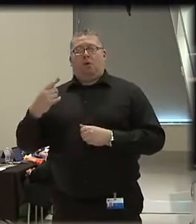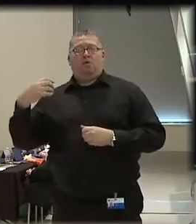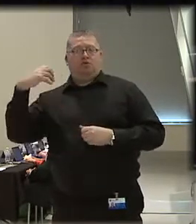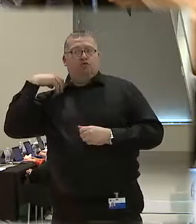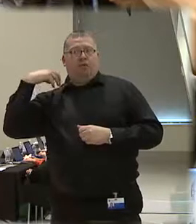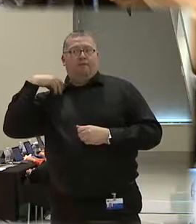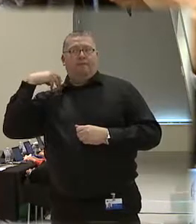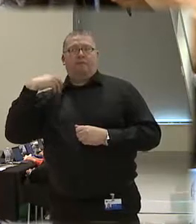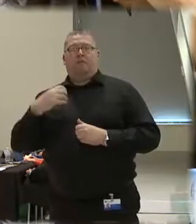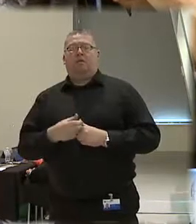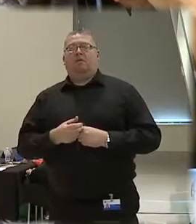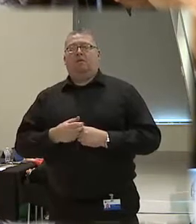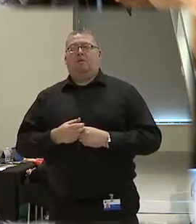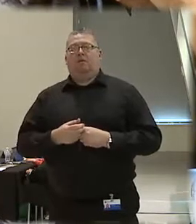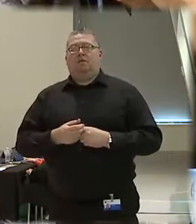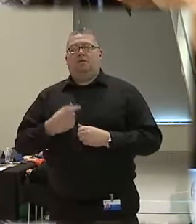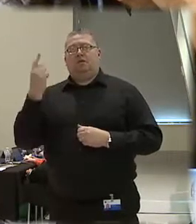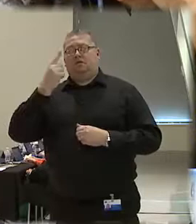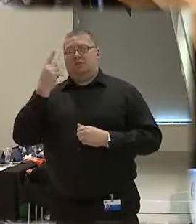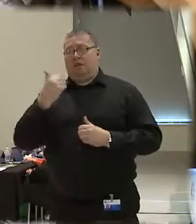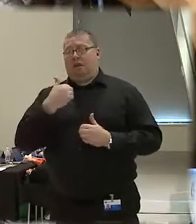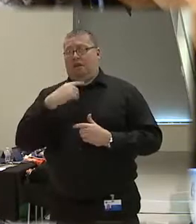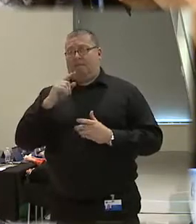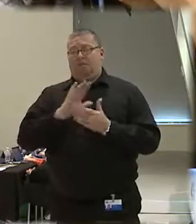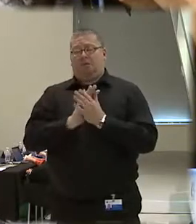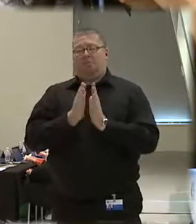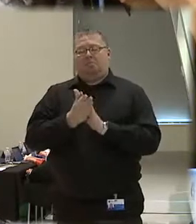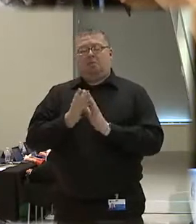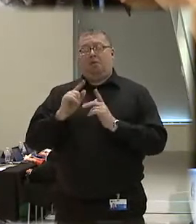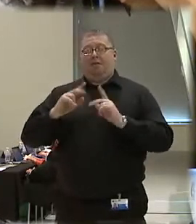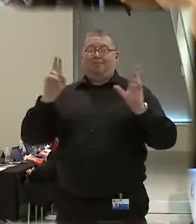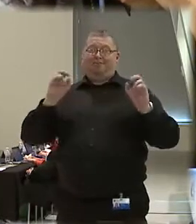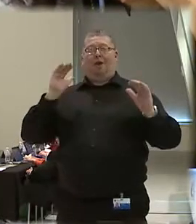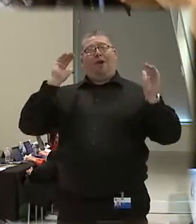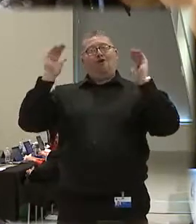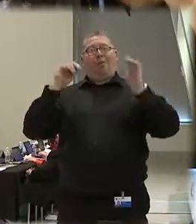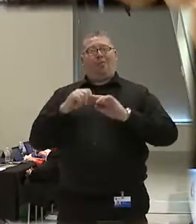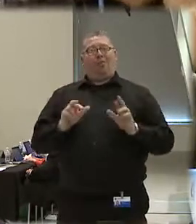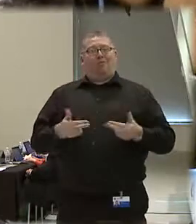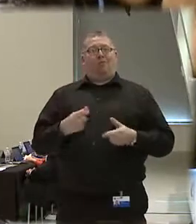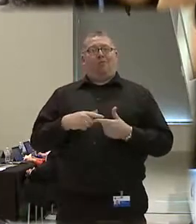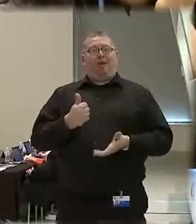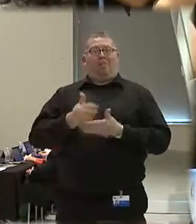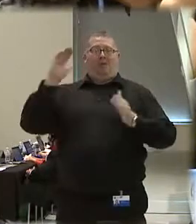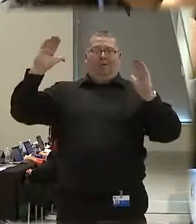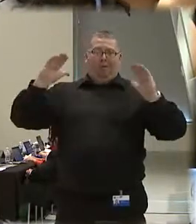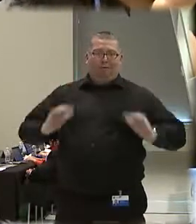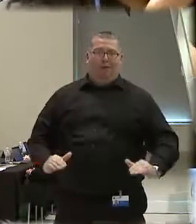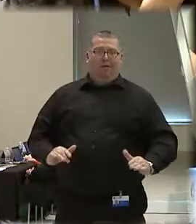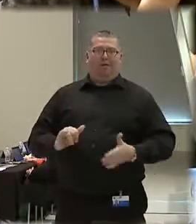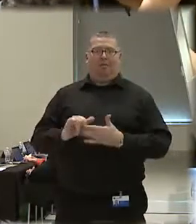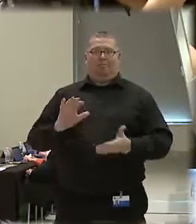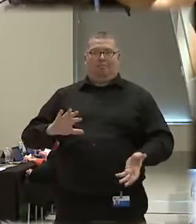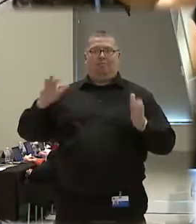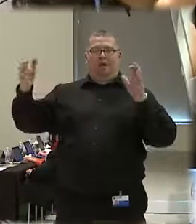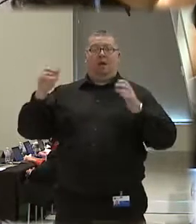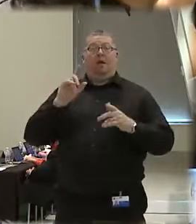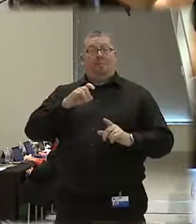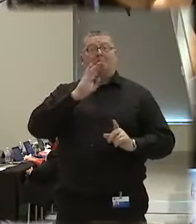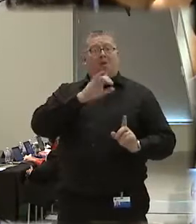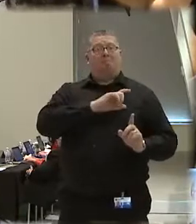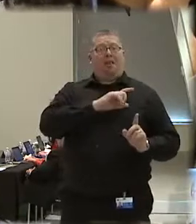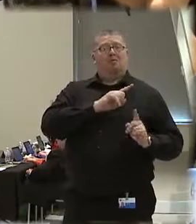somebody has to be the adult in the room, the one to de-escalate tensions, and it has to be the police officer.